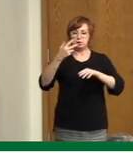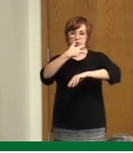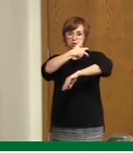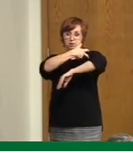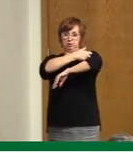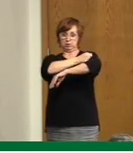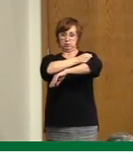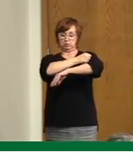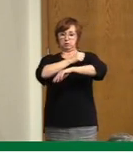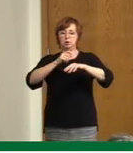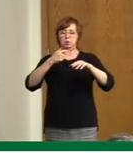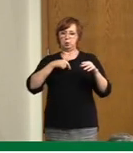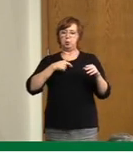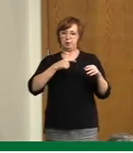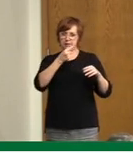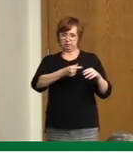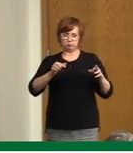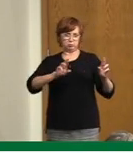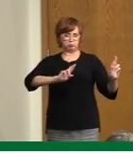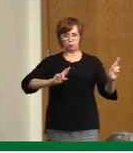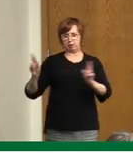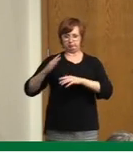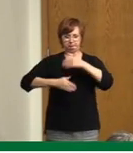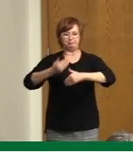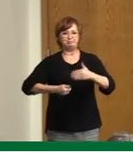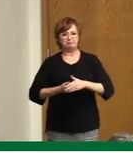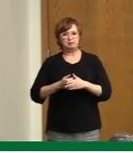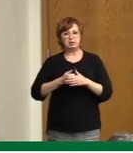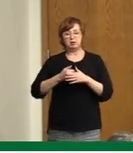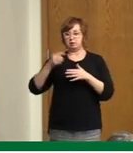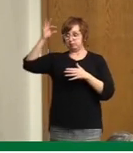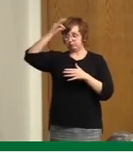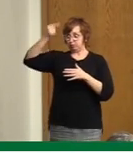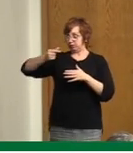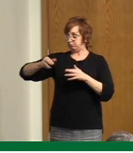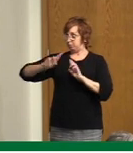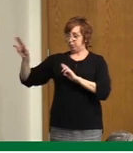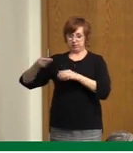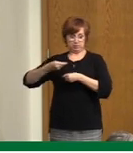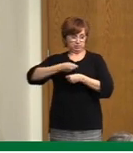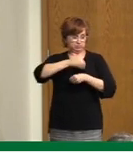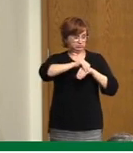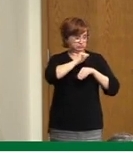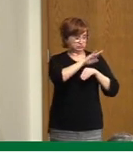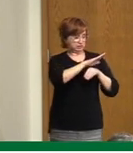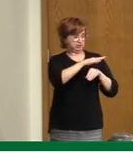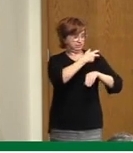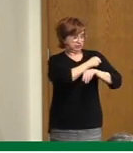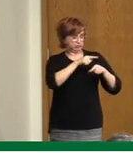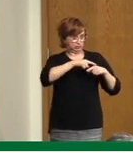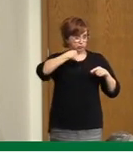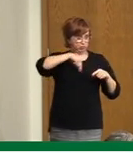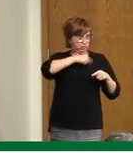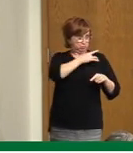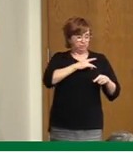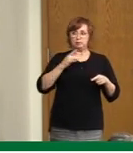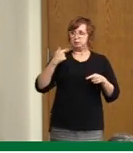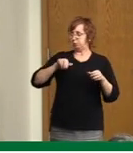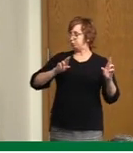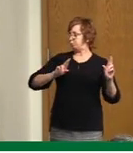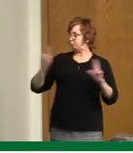start delivering the vaccine to us, we will be ready to deliver that to Saskatchewan people quickly